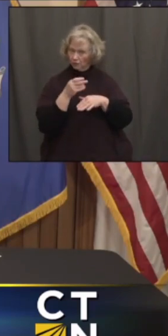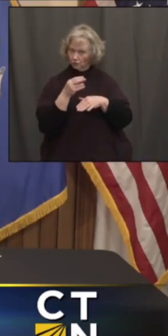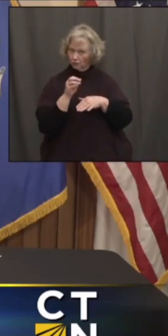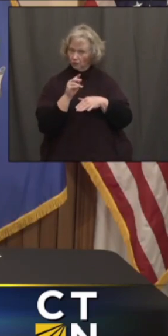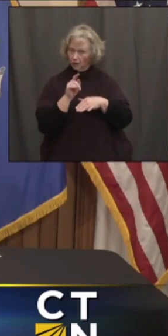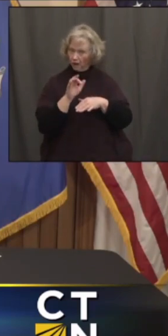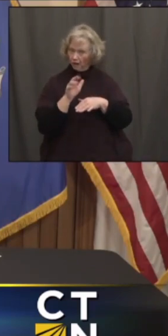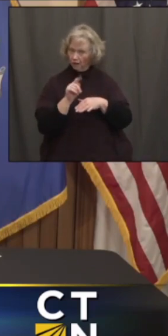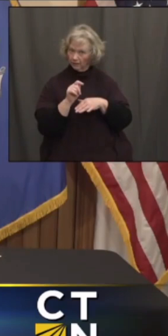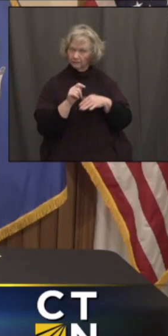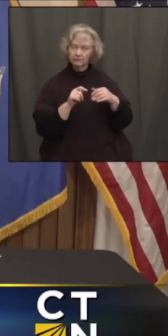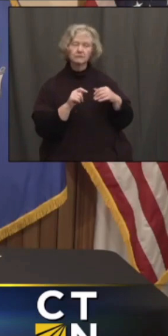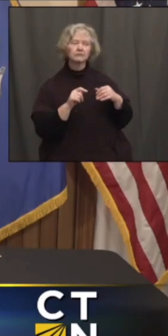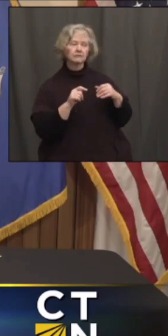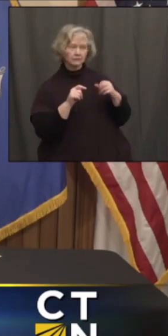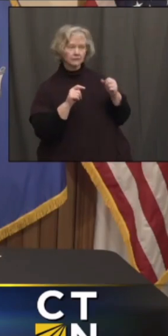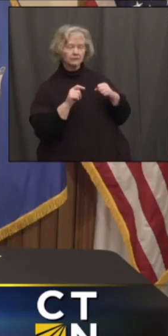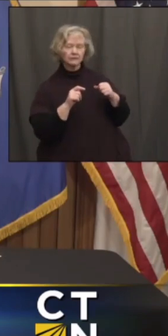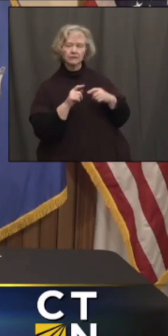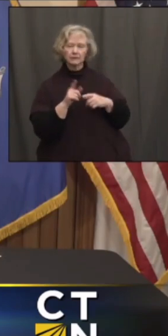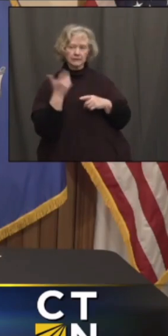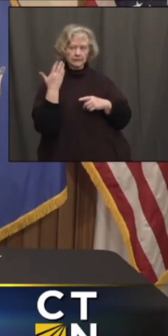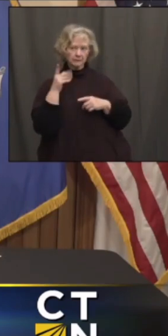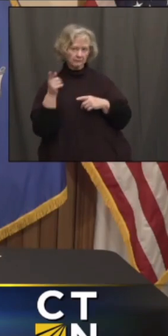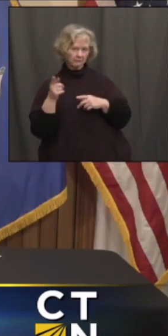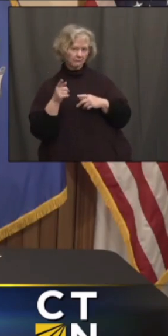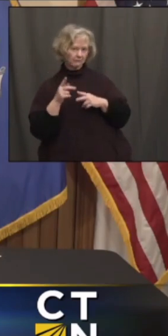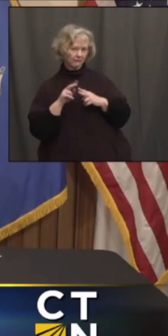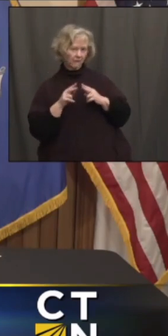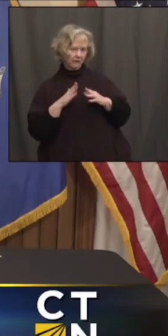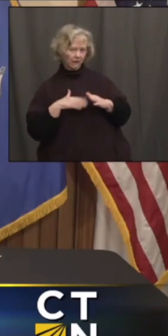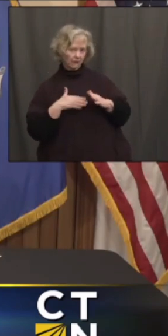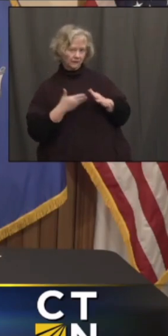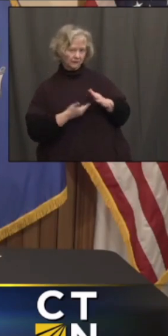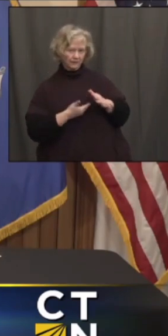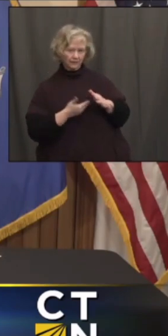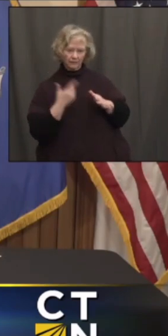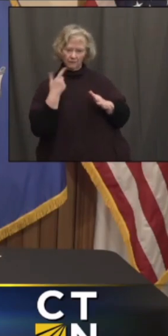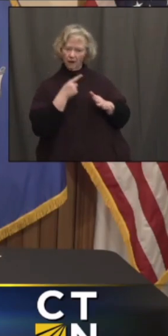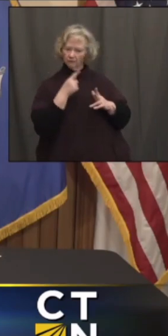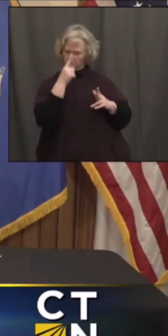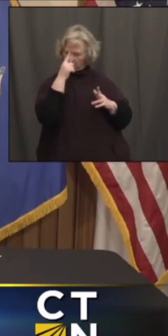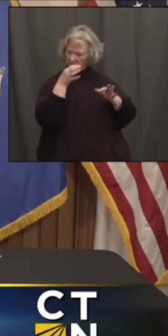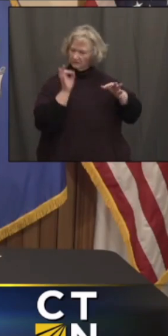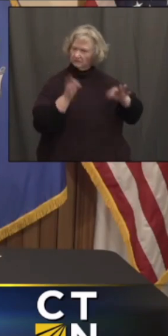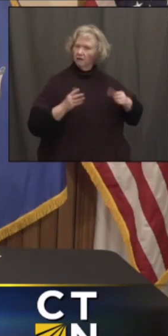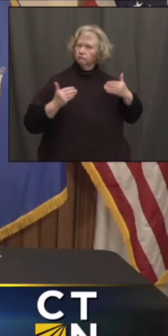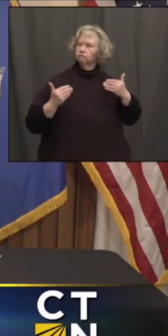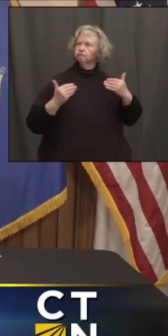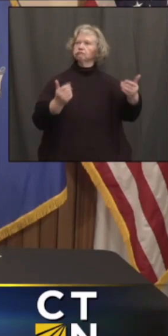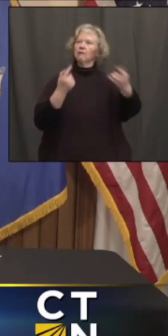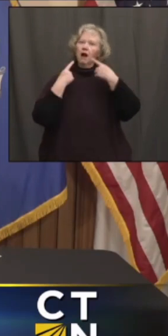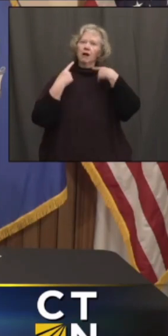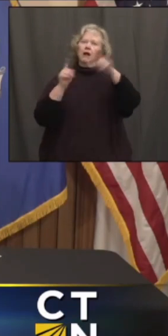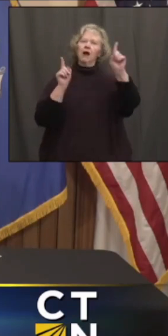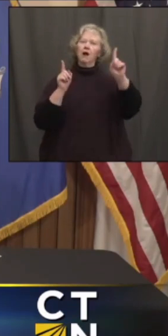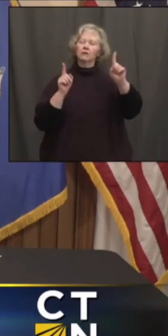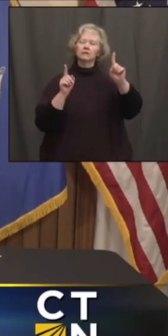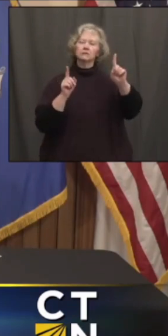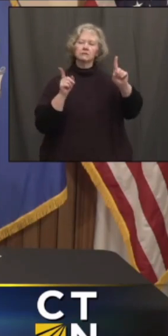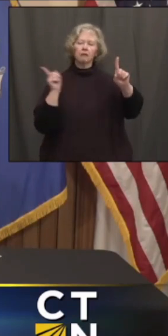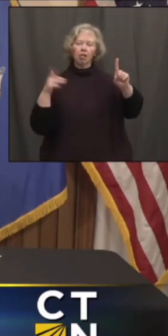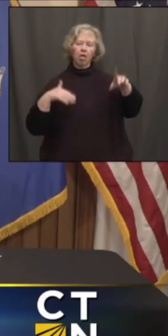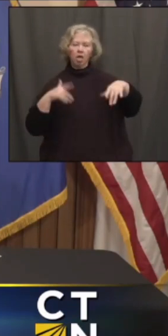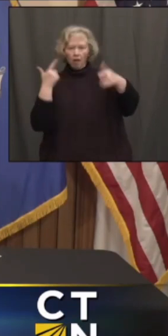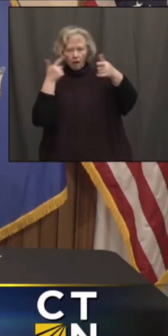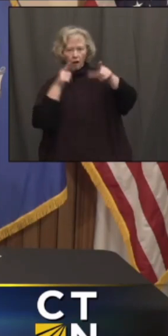It seemed like they were sort of upset that you guys made the call to sort of announce that agreement